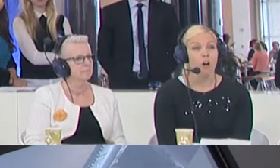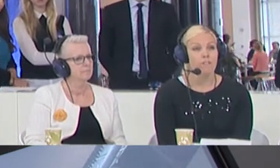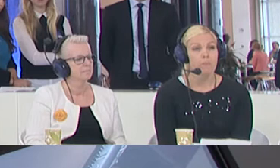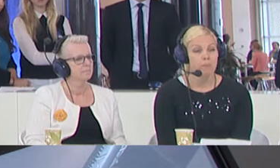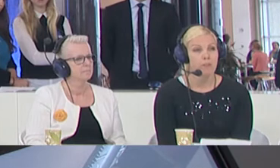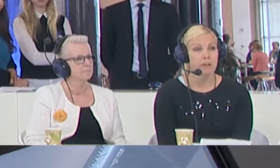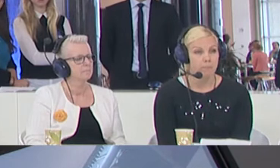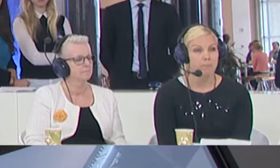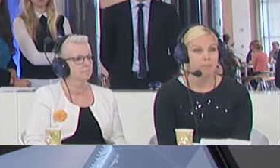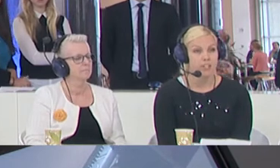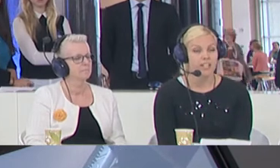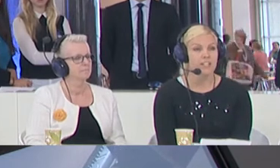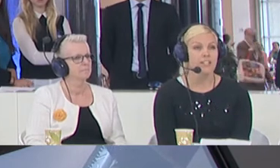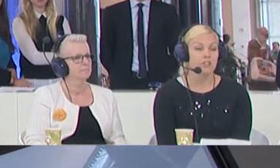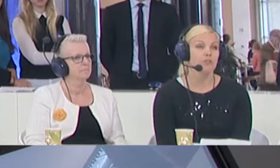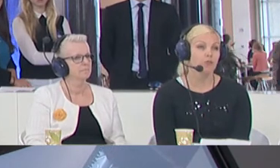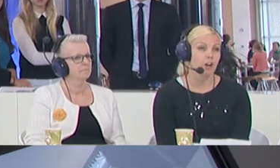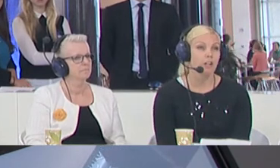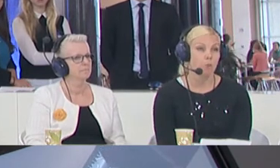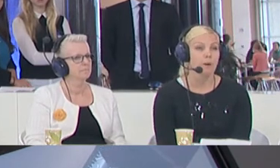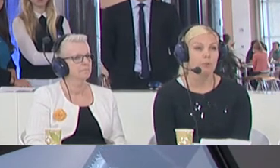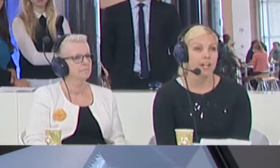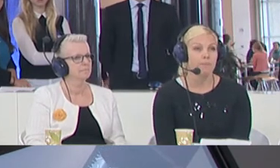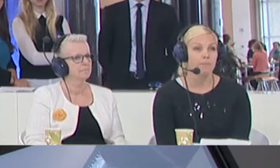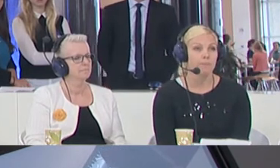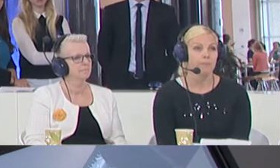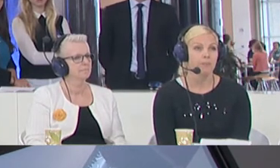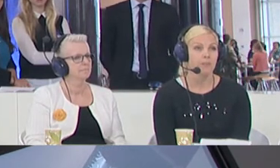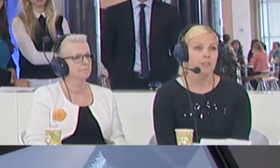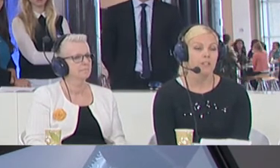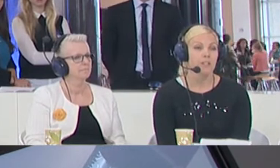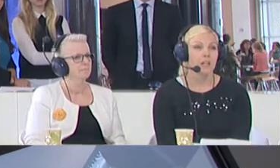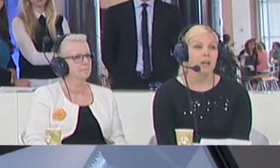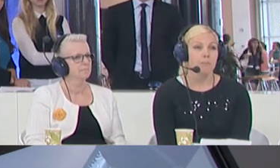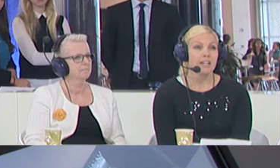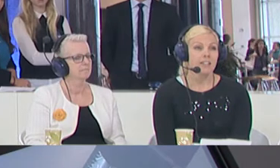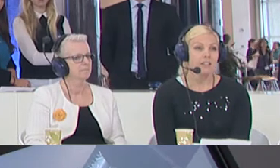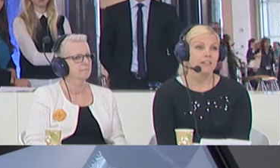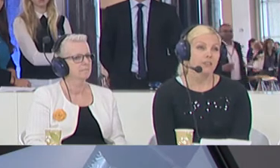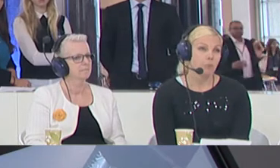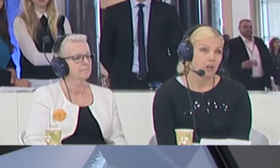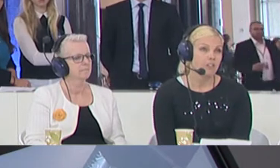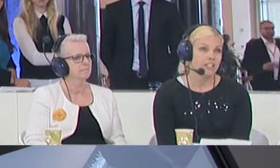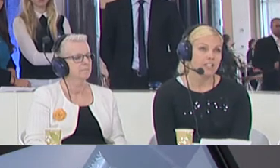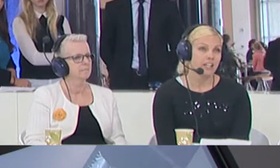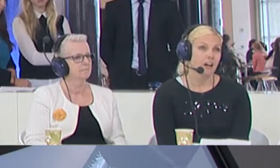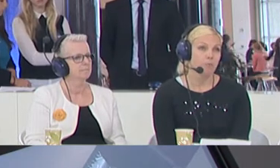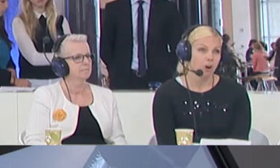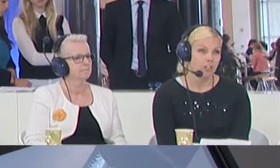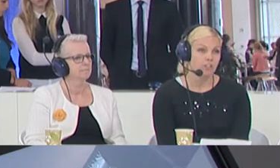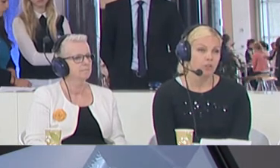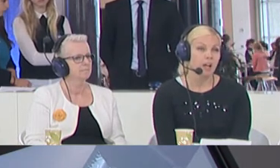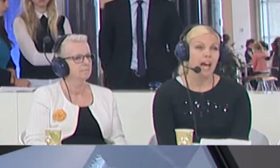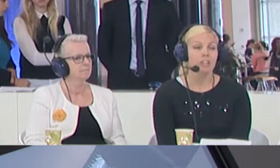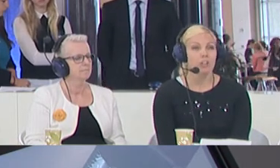All of the member states need to try and cooperate. But I think we also need to take a